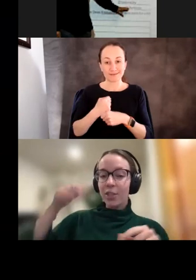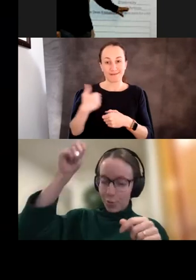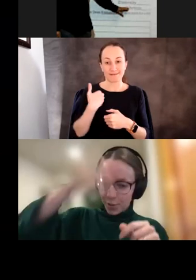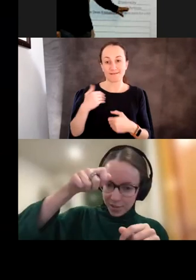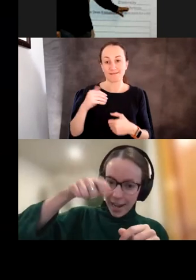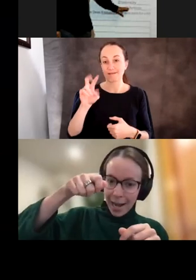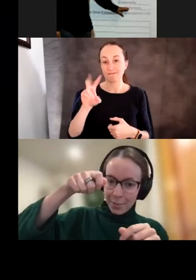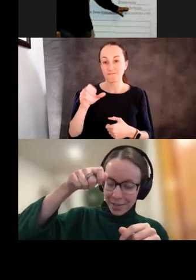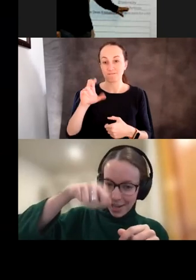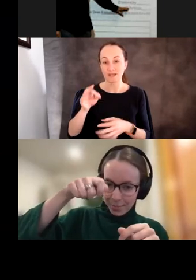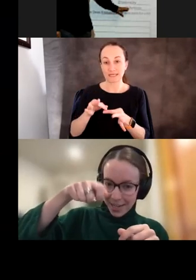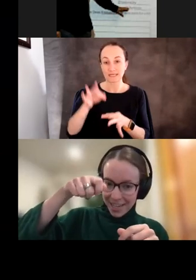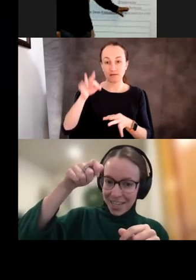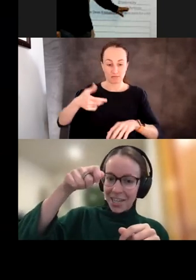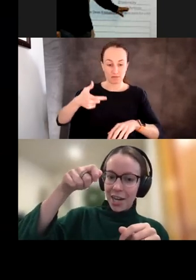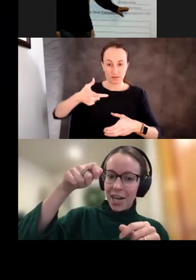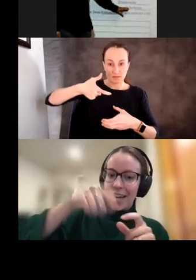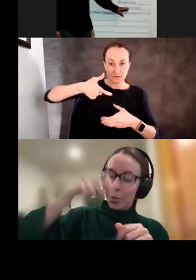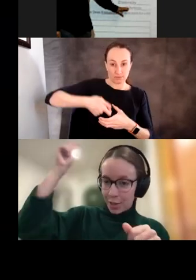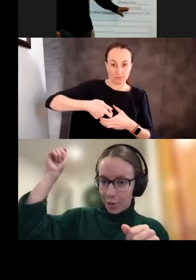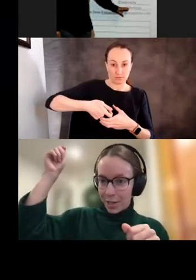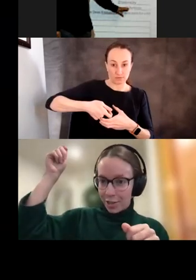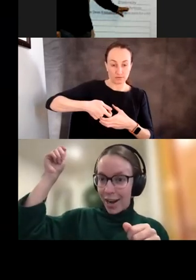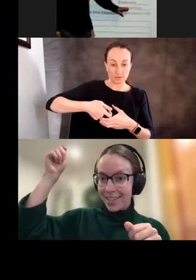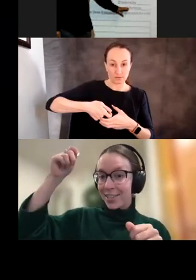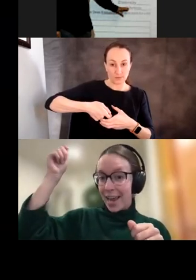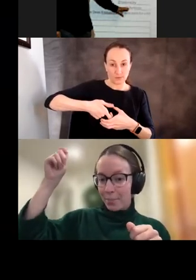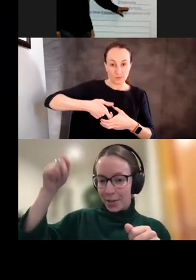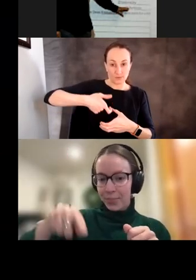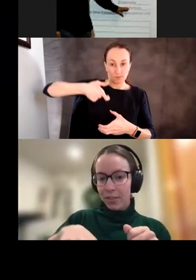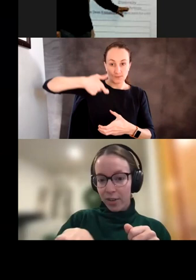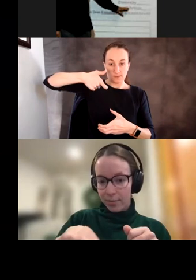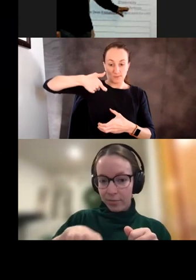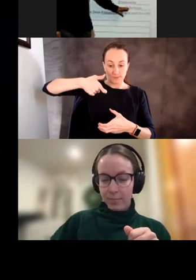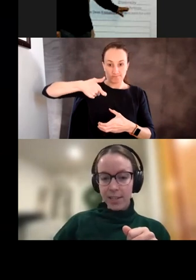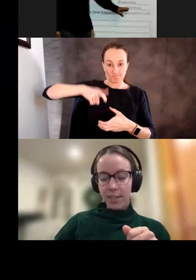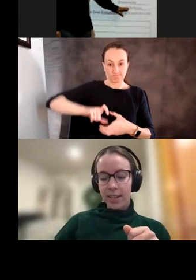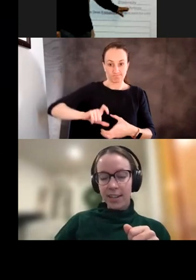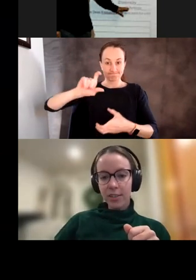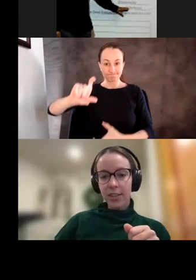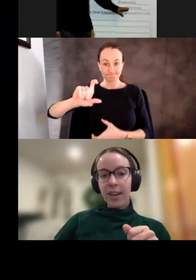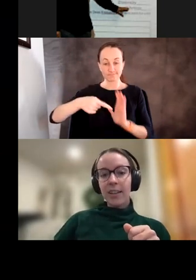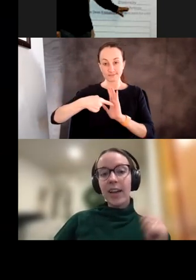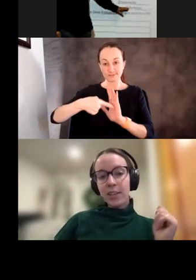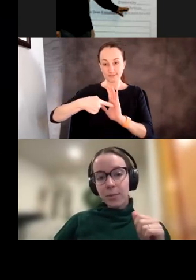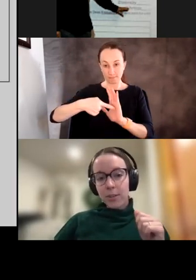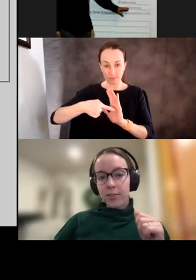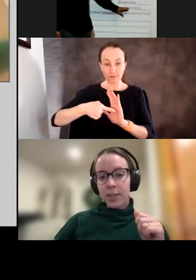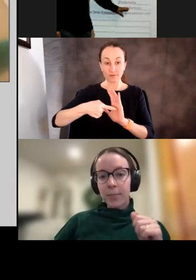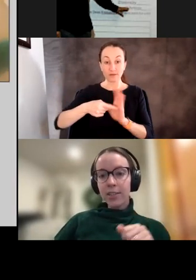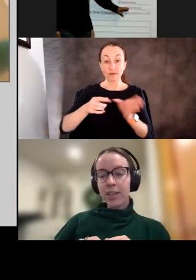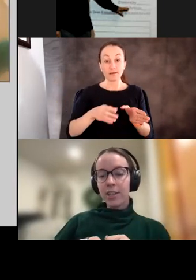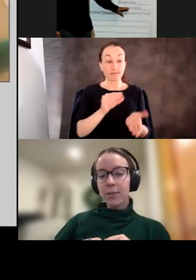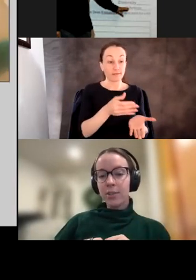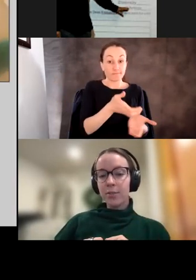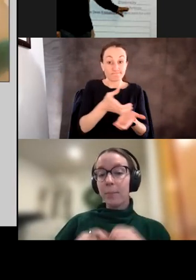and you would stab the septa and you would extract a sample from these containers. Then you would go